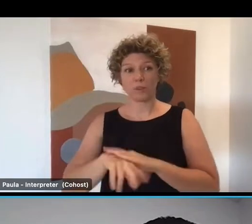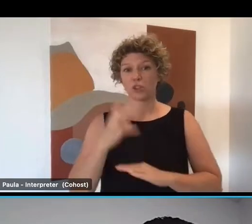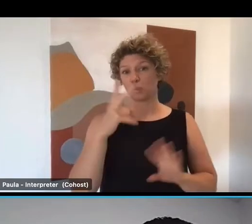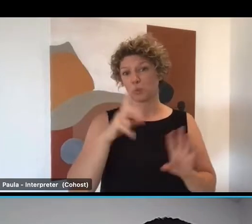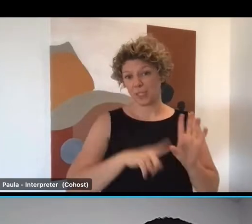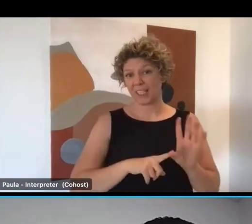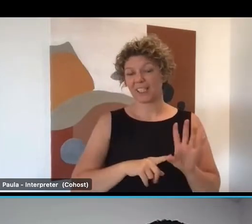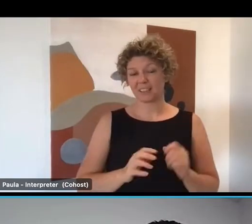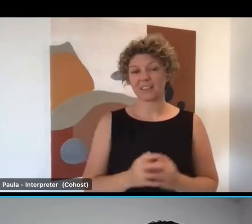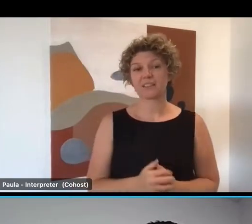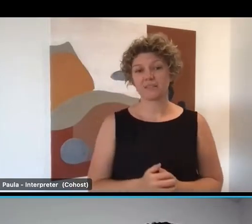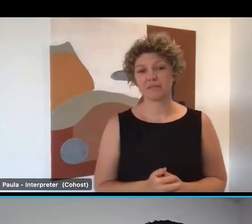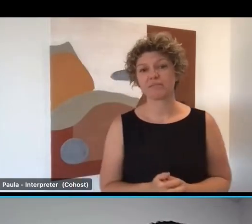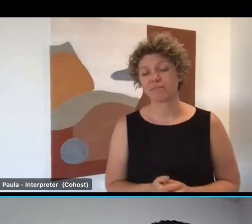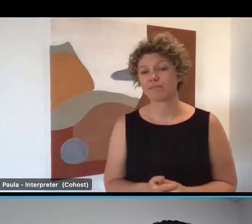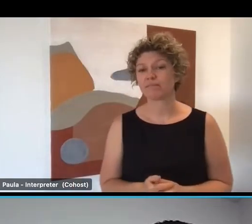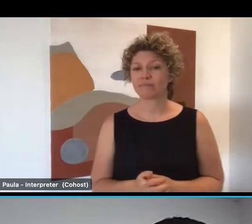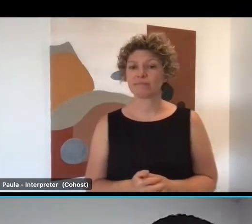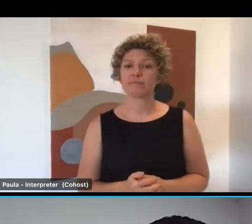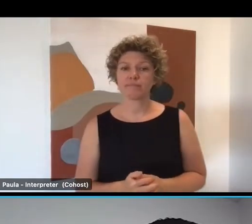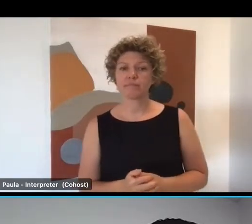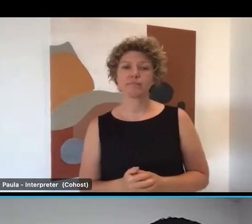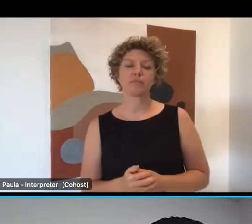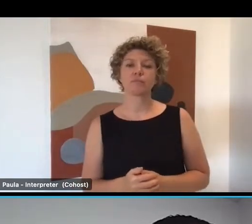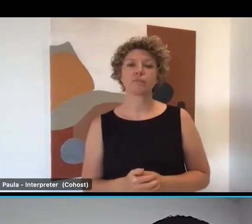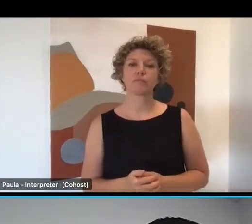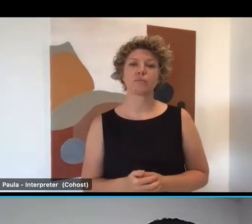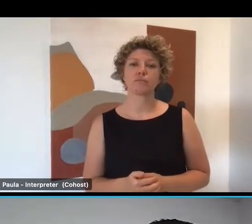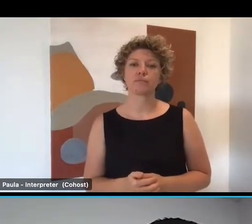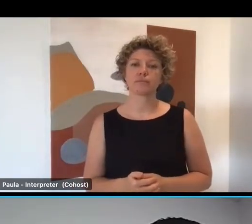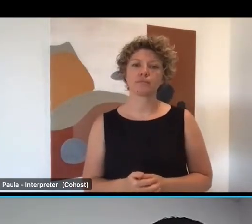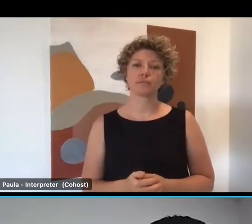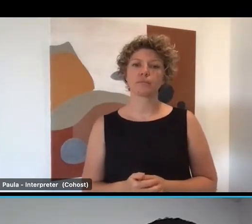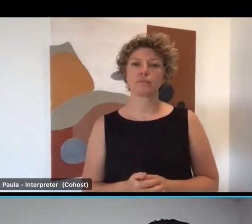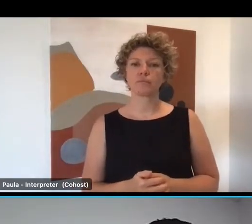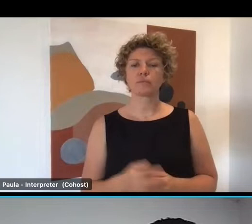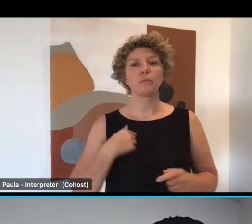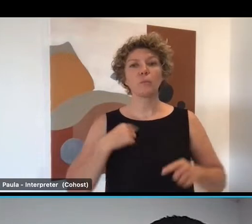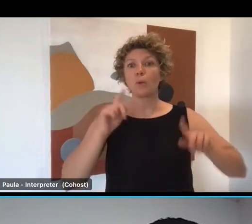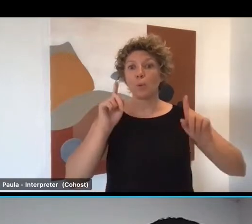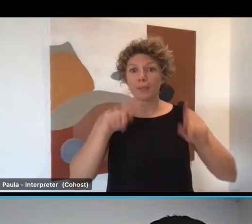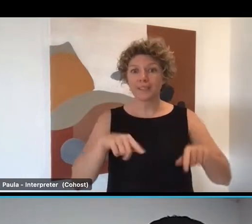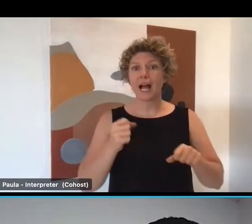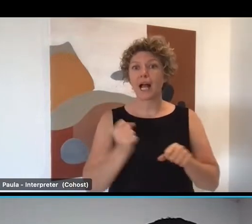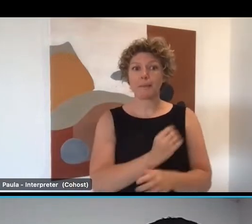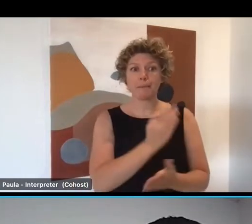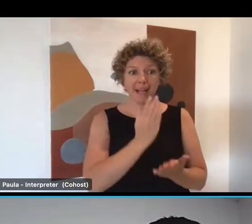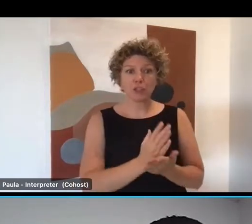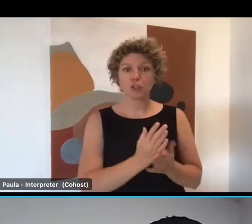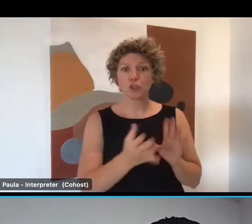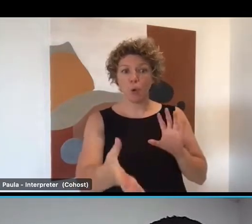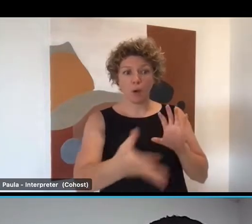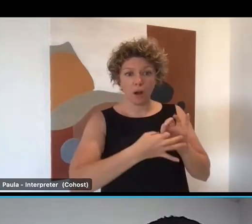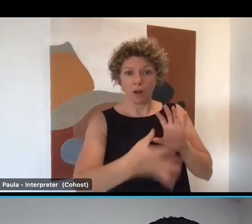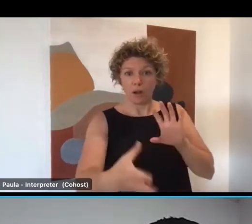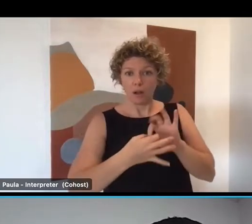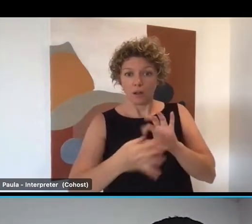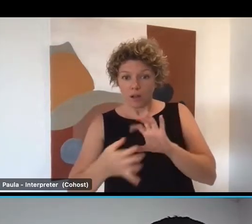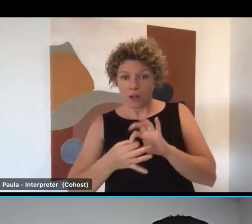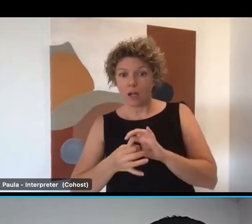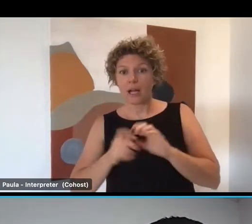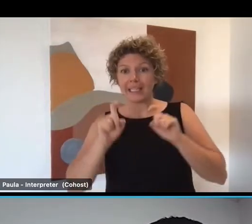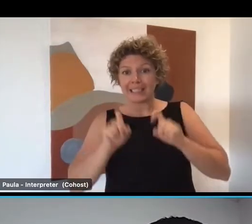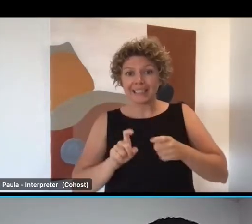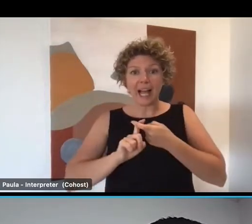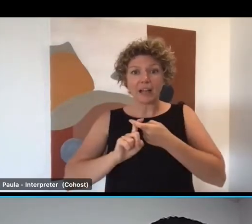of achieving their first three months with our reach. David We've started to play feedback about issues in attraction and retention. David We're actually seeing some of the issues in the